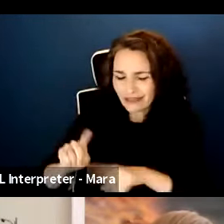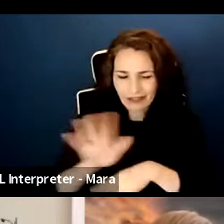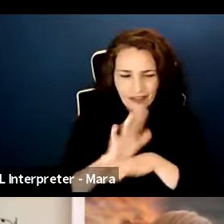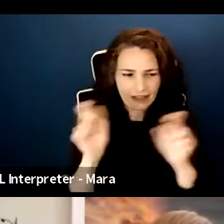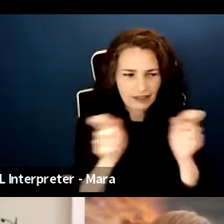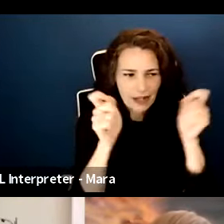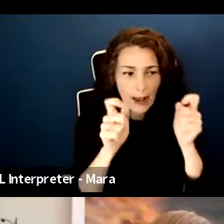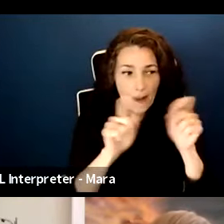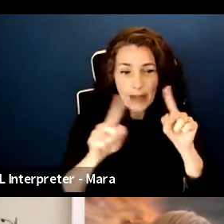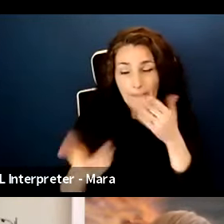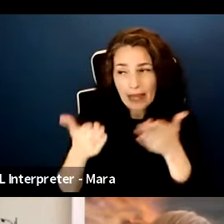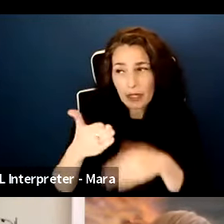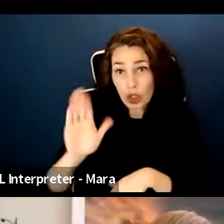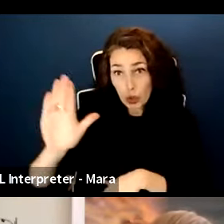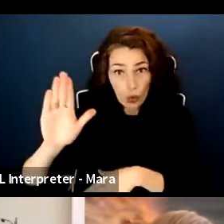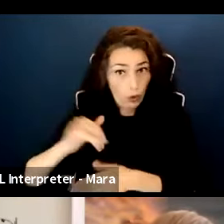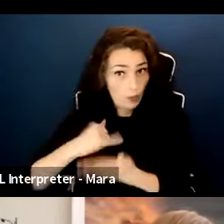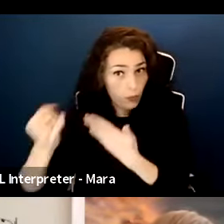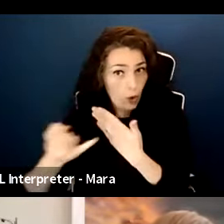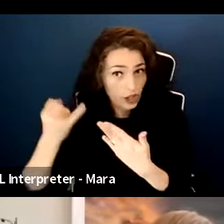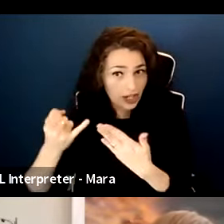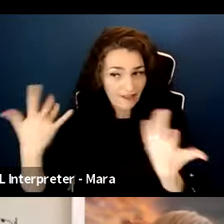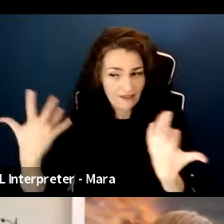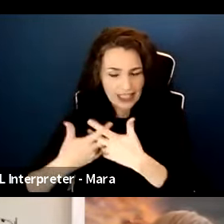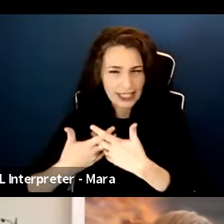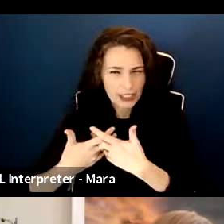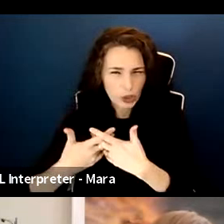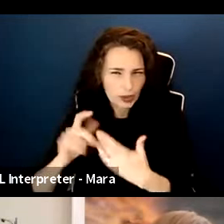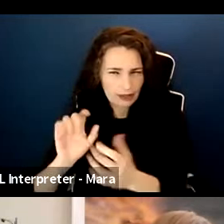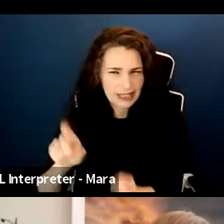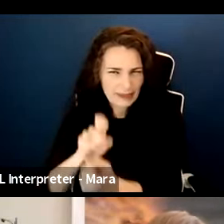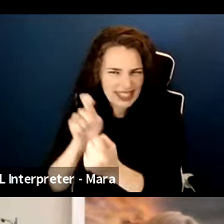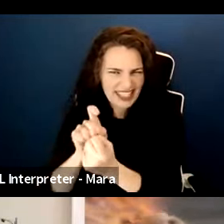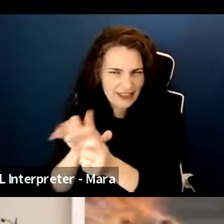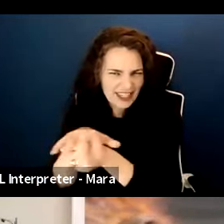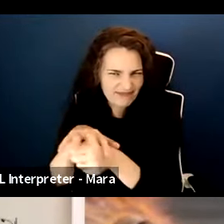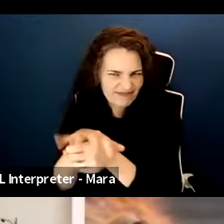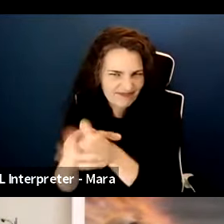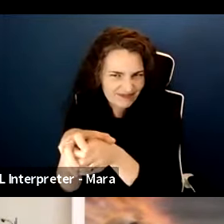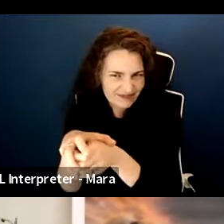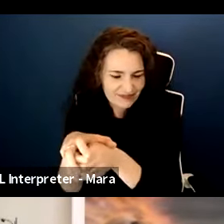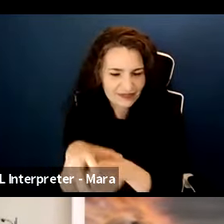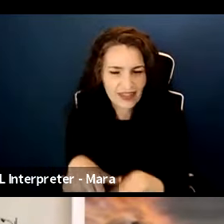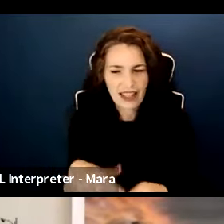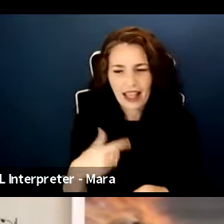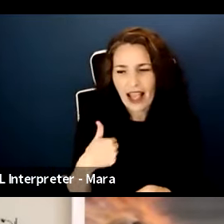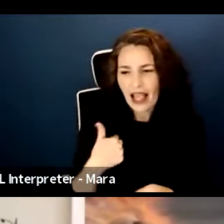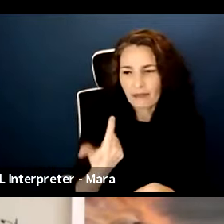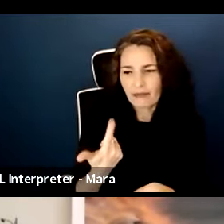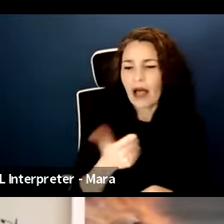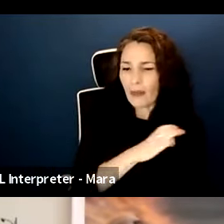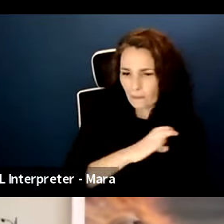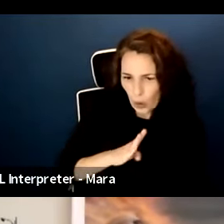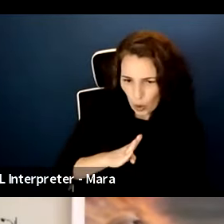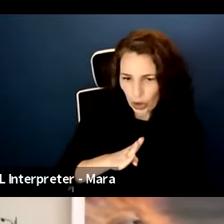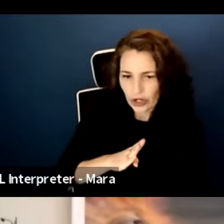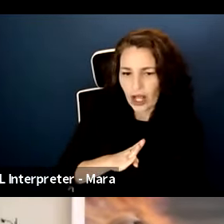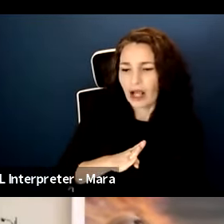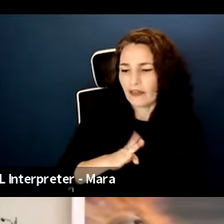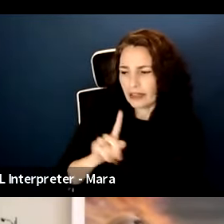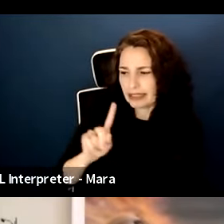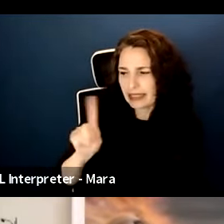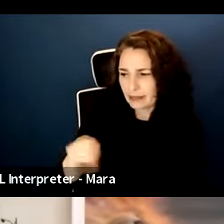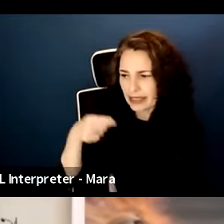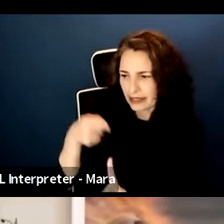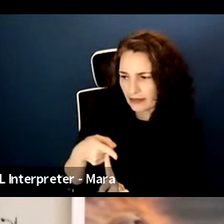niche. I mean, I know, um, I, on the board of Roxbury International Film Festival, Rox Films. And so they're